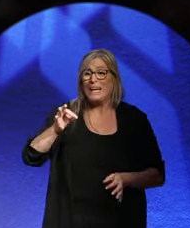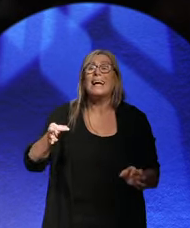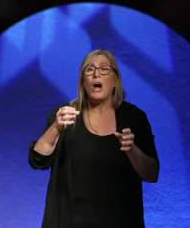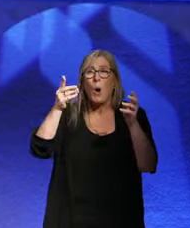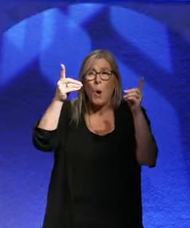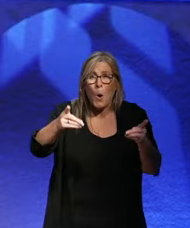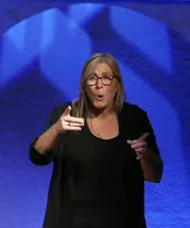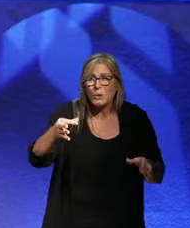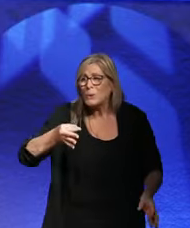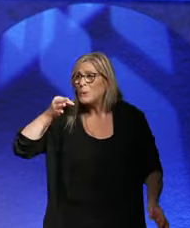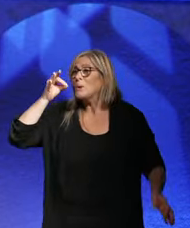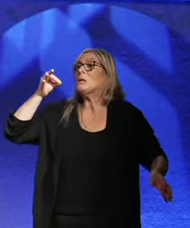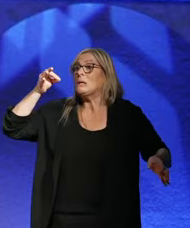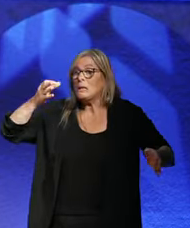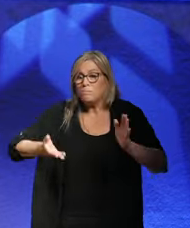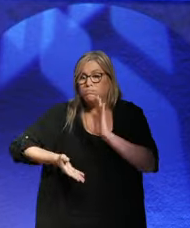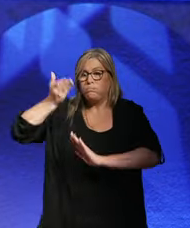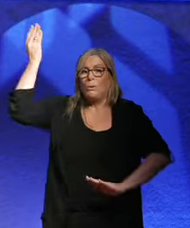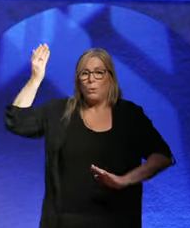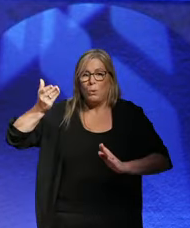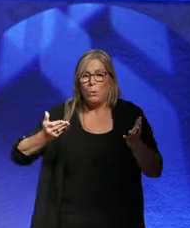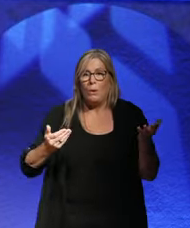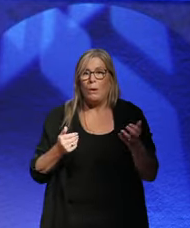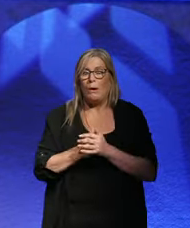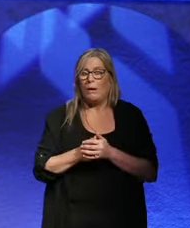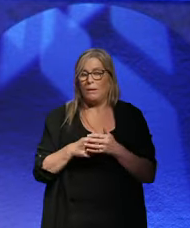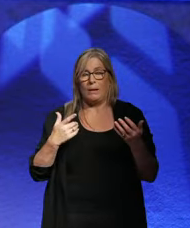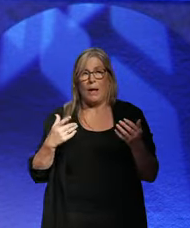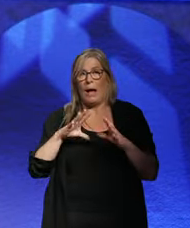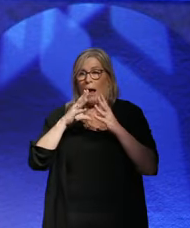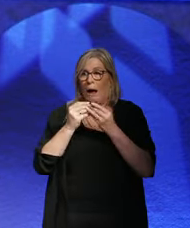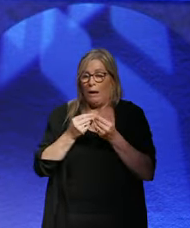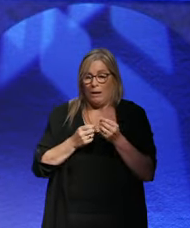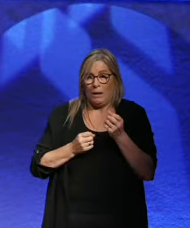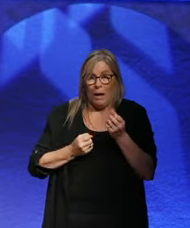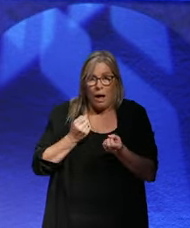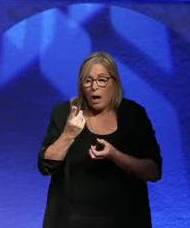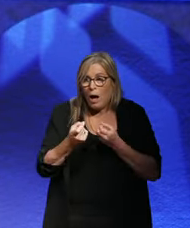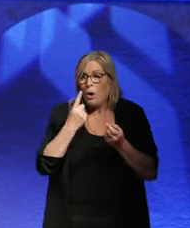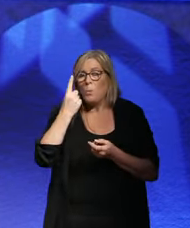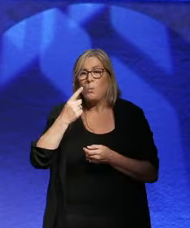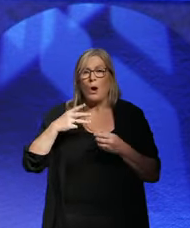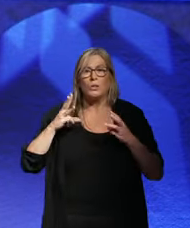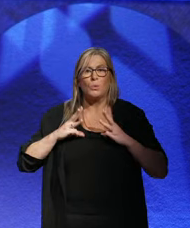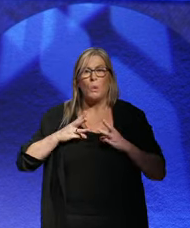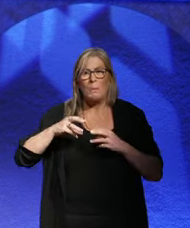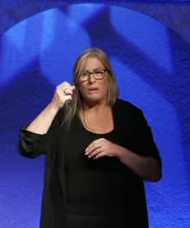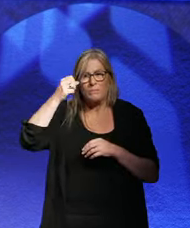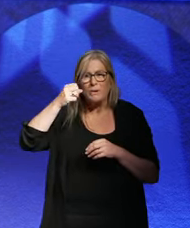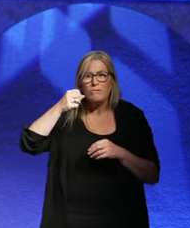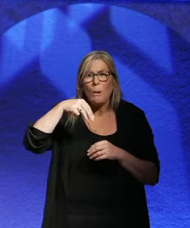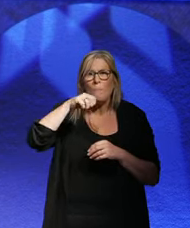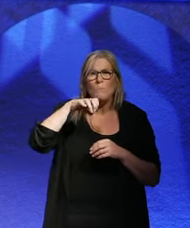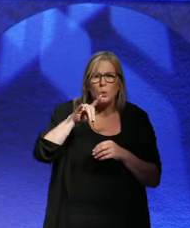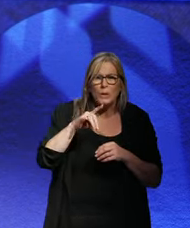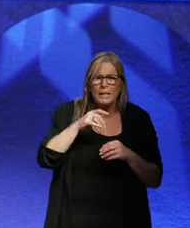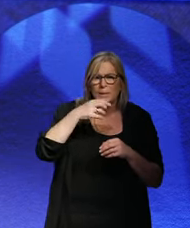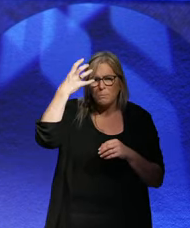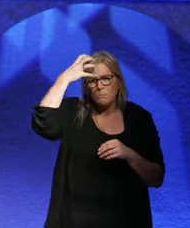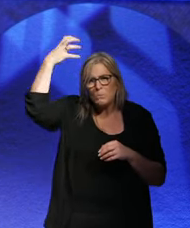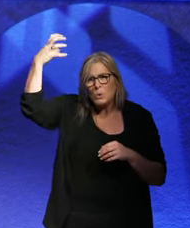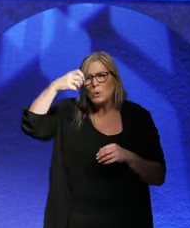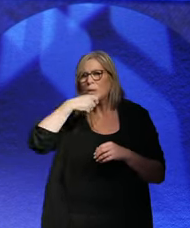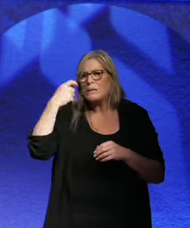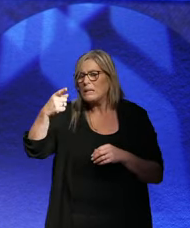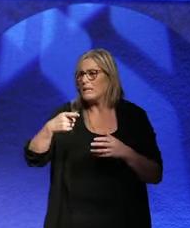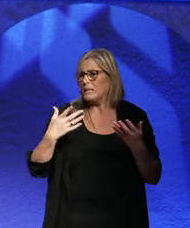Every German seemed to have a hyperinflation anecdote. One came from a Munich woman who dragged the suitcase full of paper marks to her local